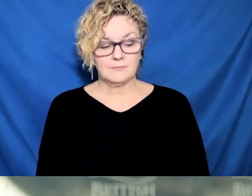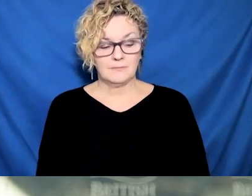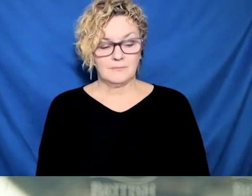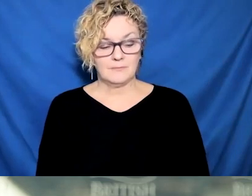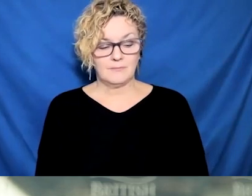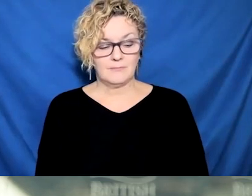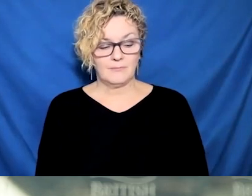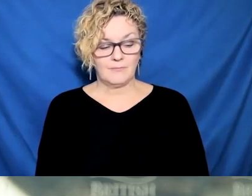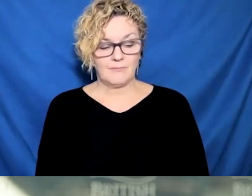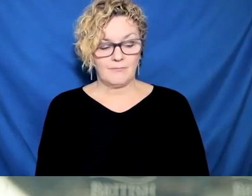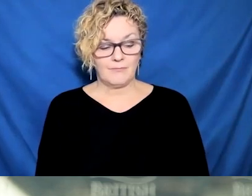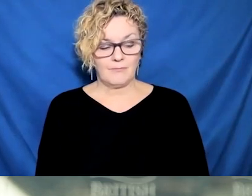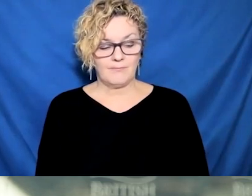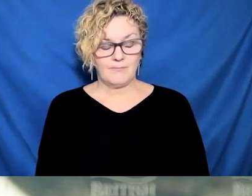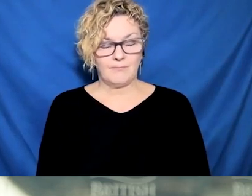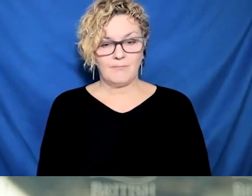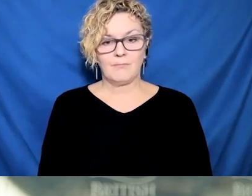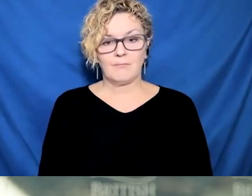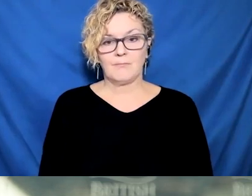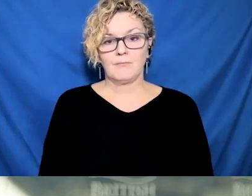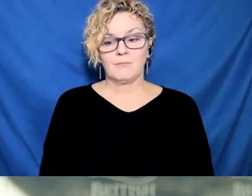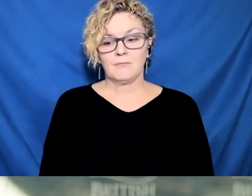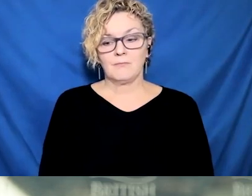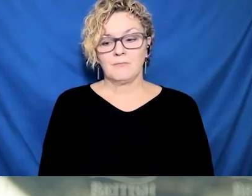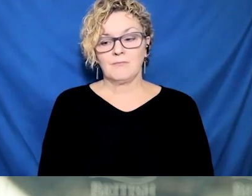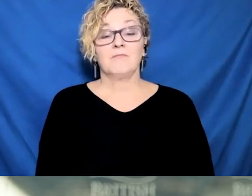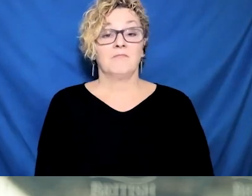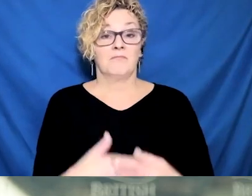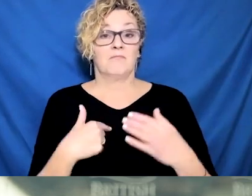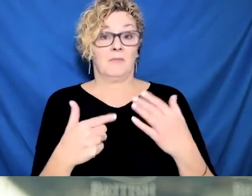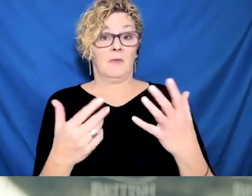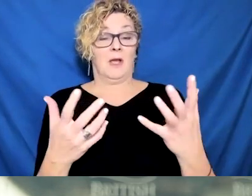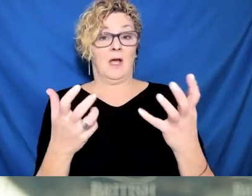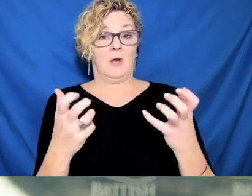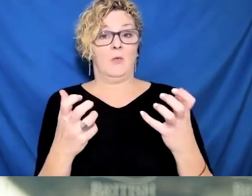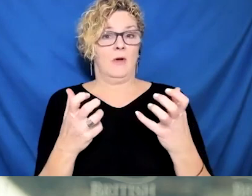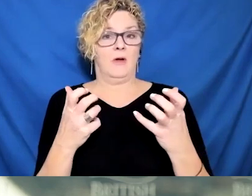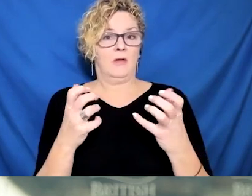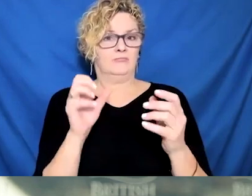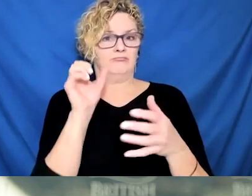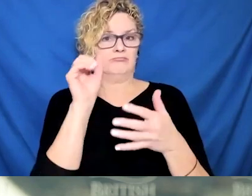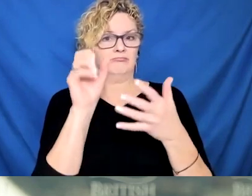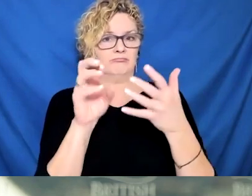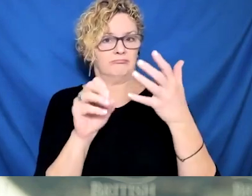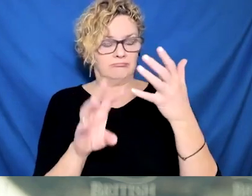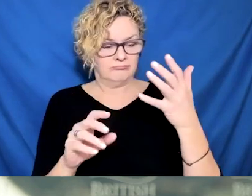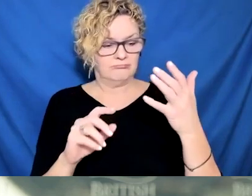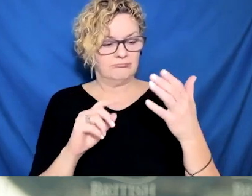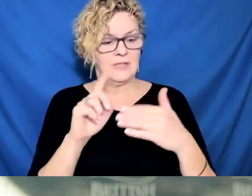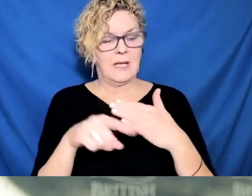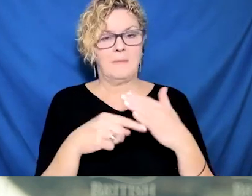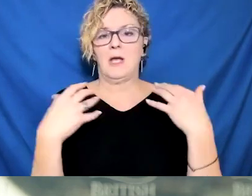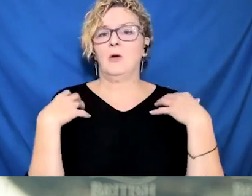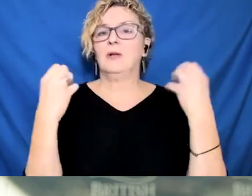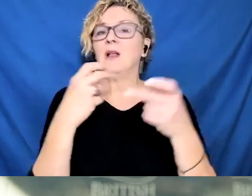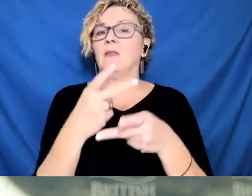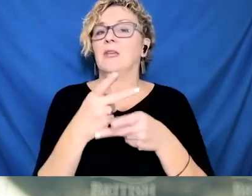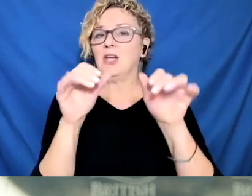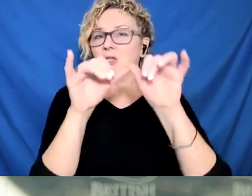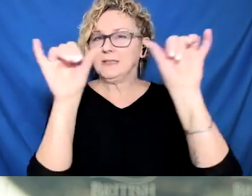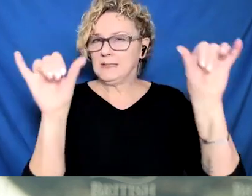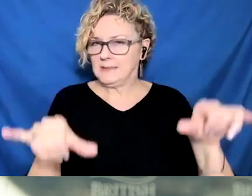That has been the emphasis of that campaign, such that of those eligible over 70, about 85 percent of people have now been vaccinated.